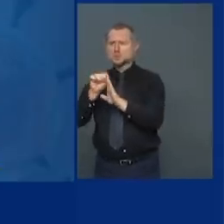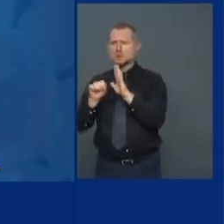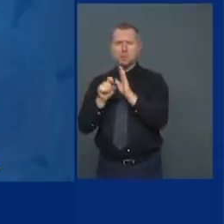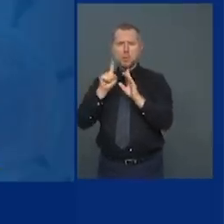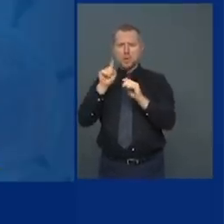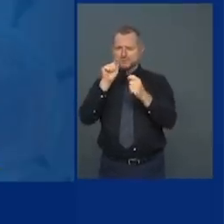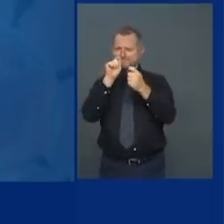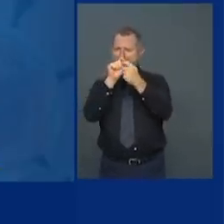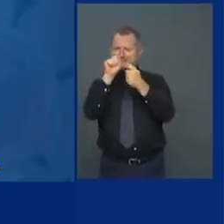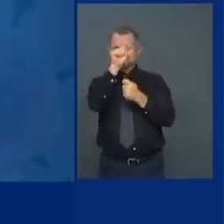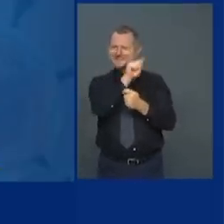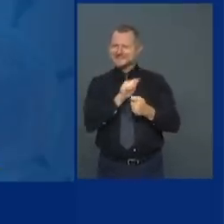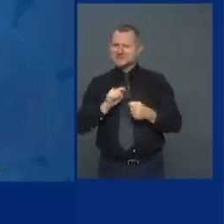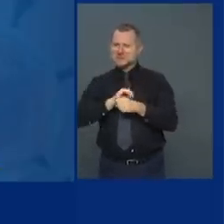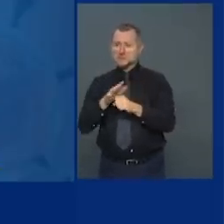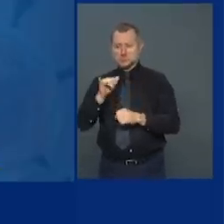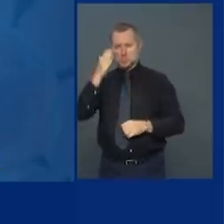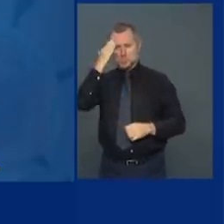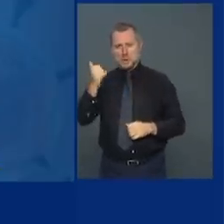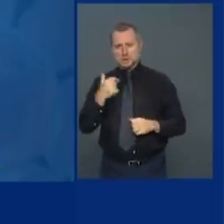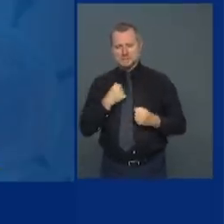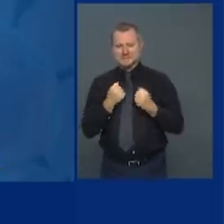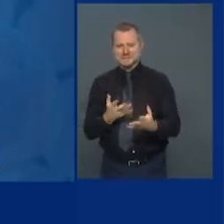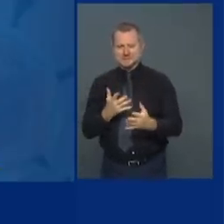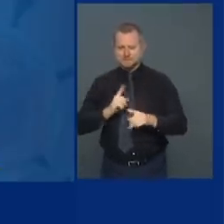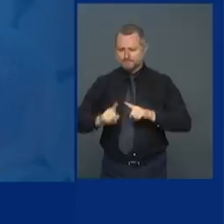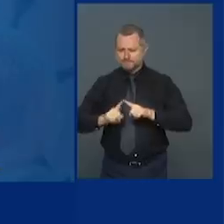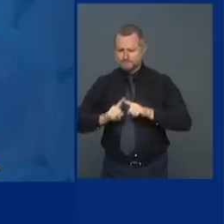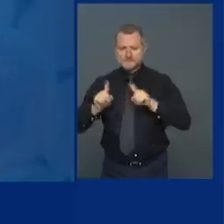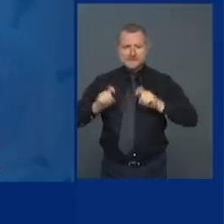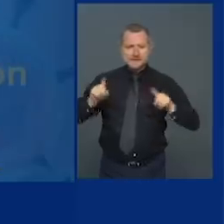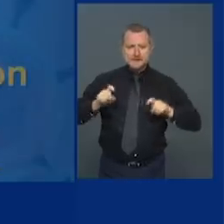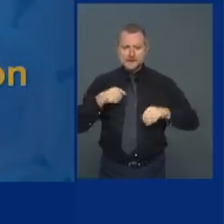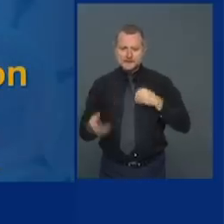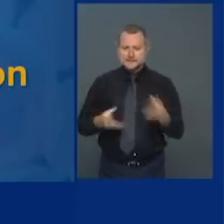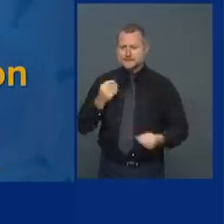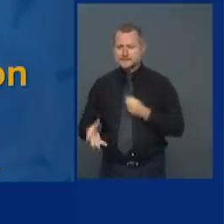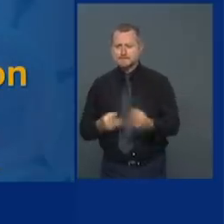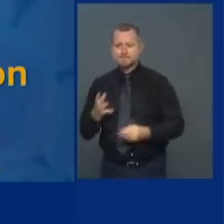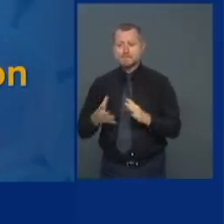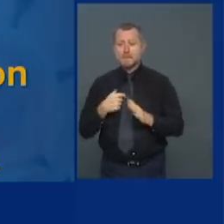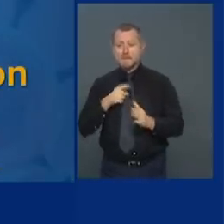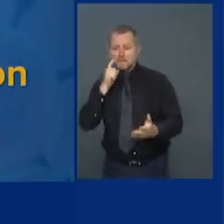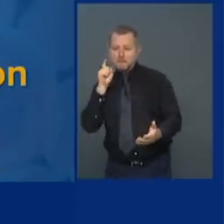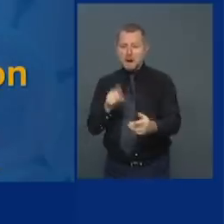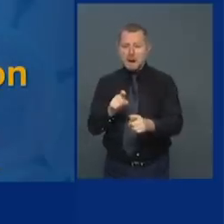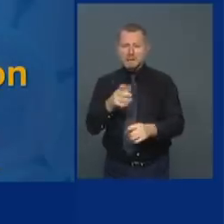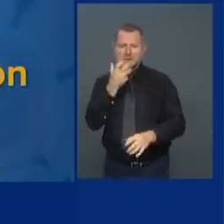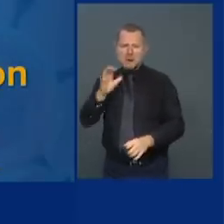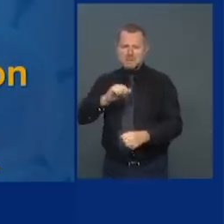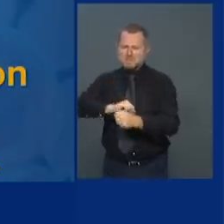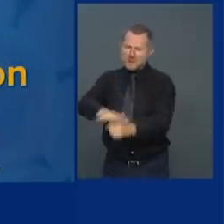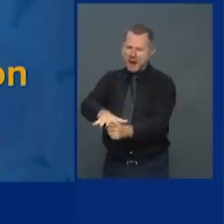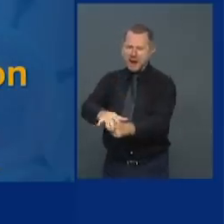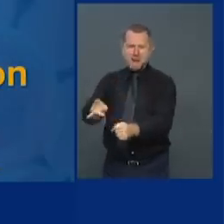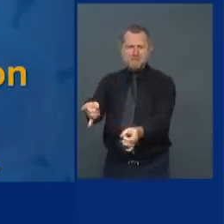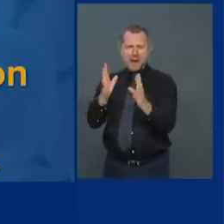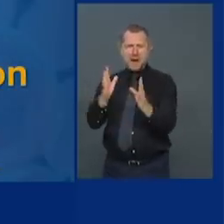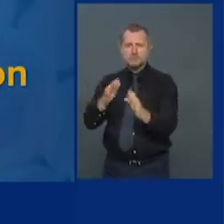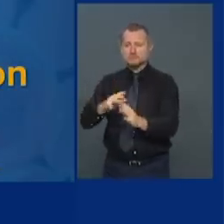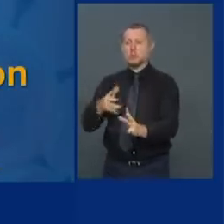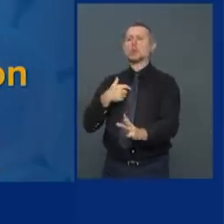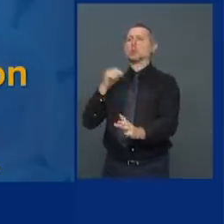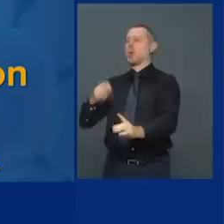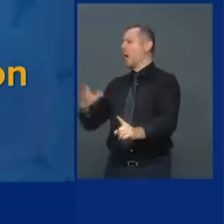identify hotspots very quickly. And then you can target those